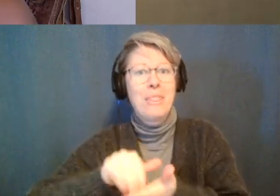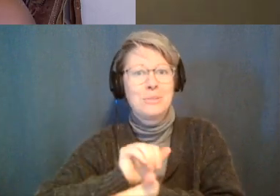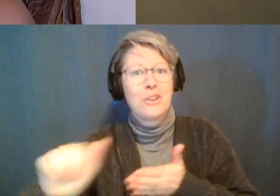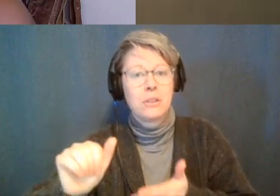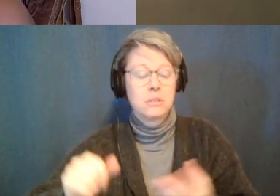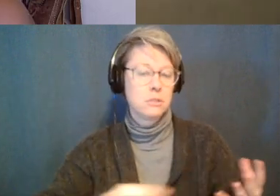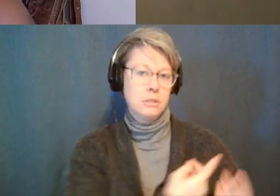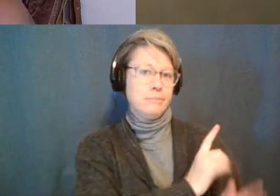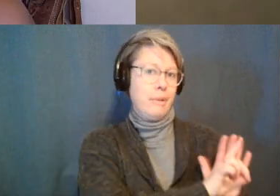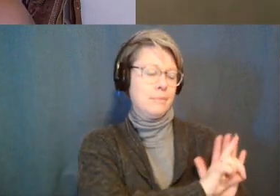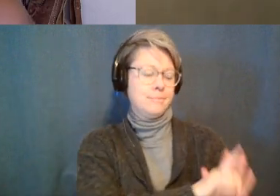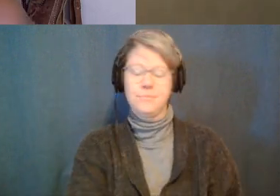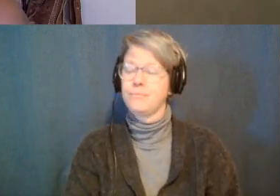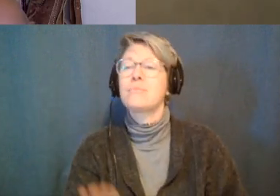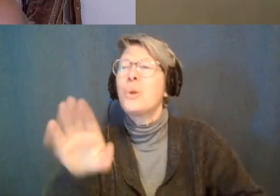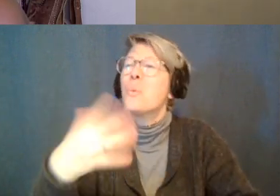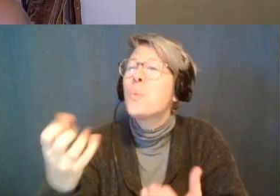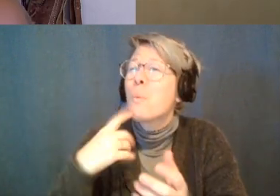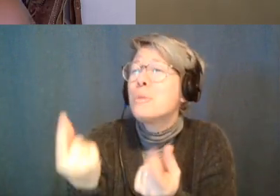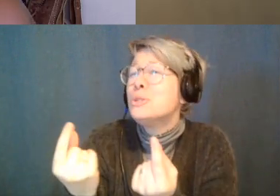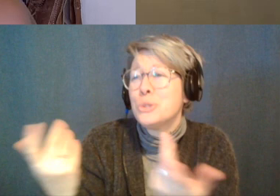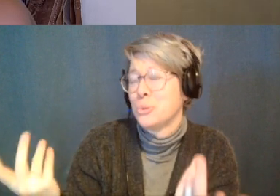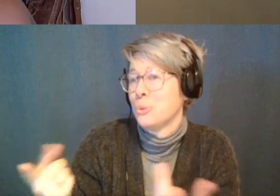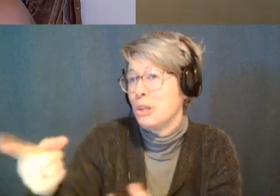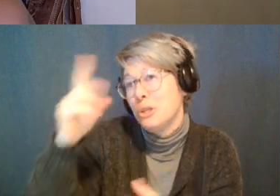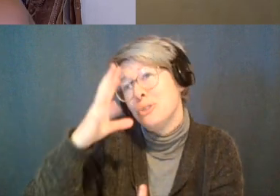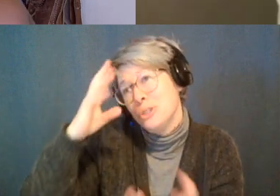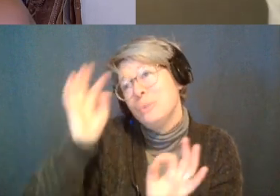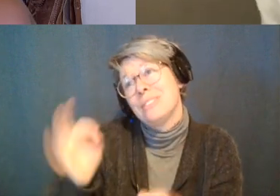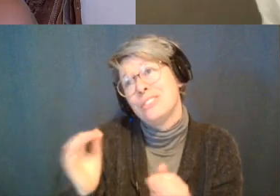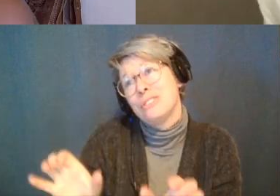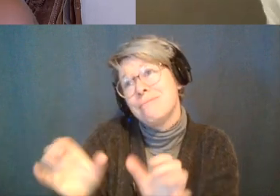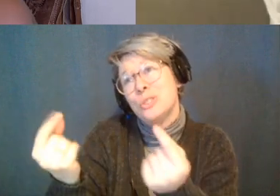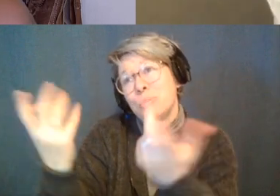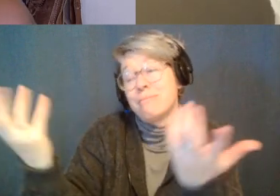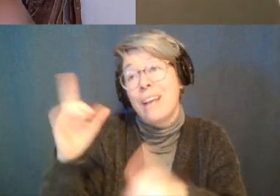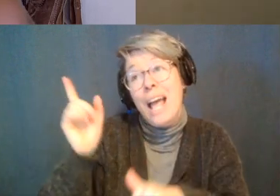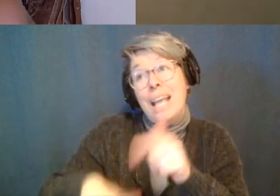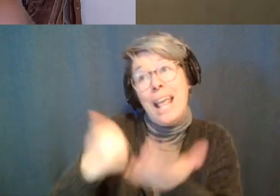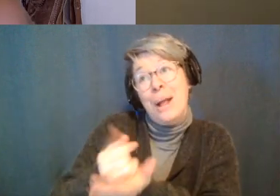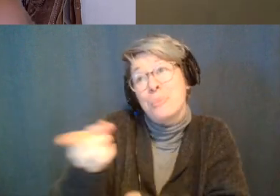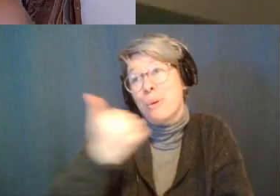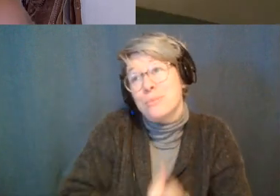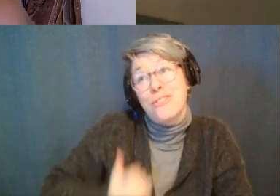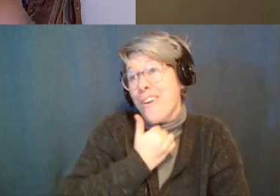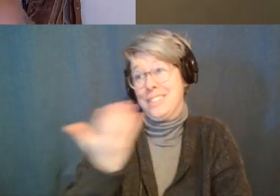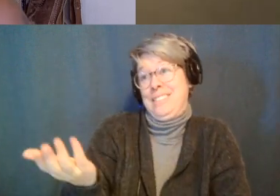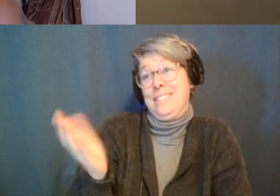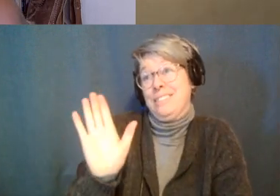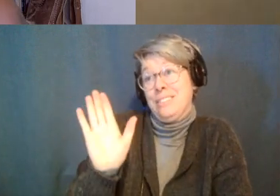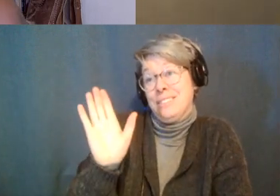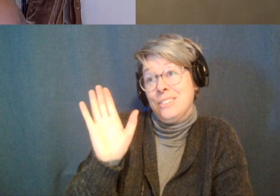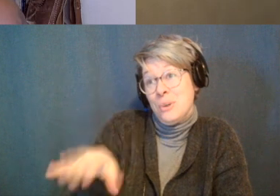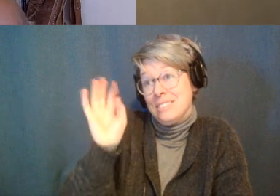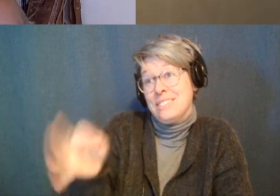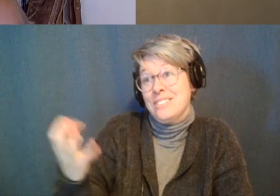what do you want me to do with that like i can't do anything with that information ma'am so yeah